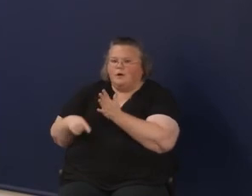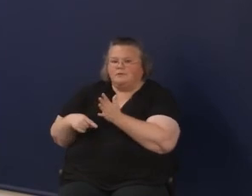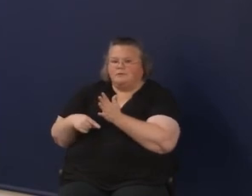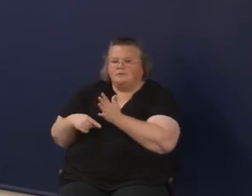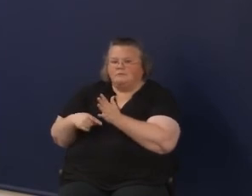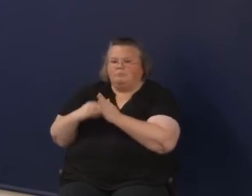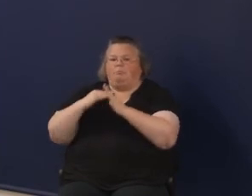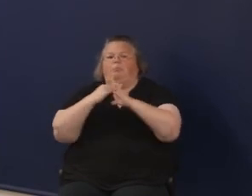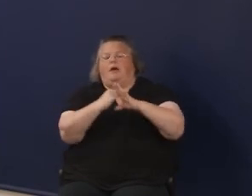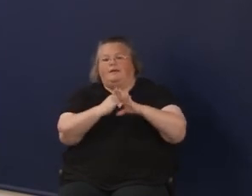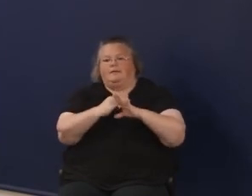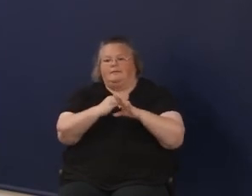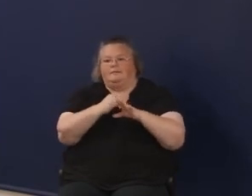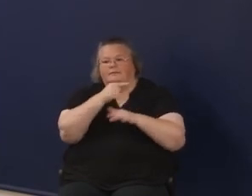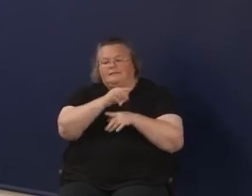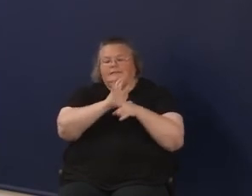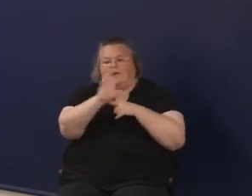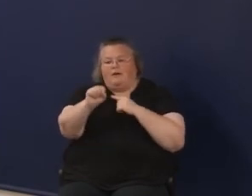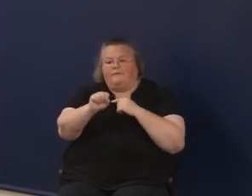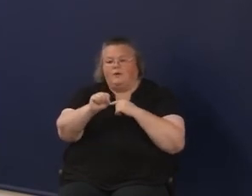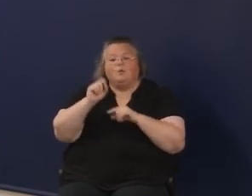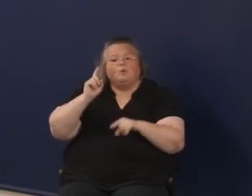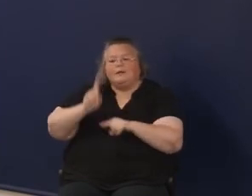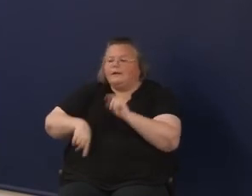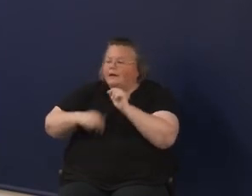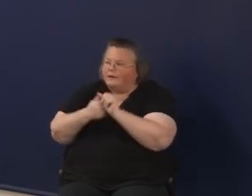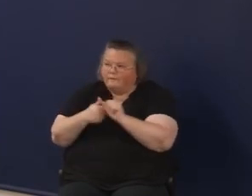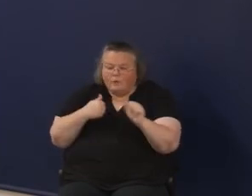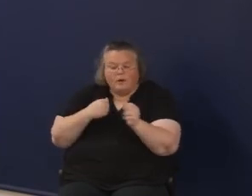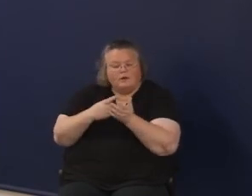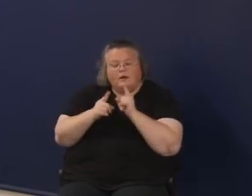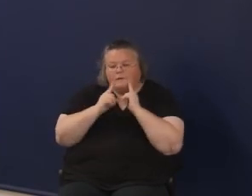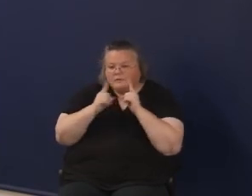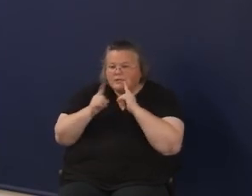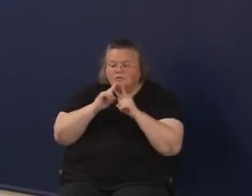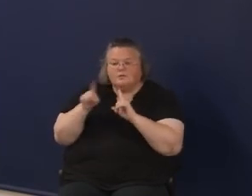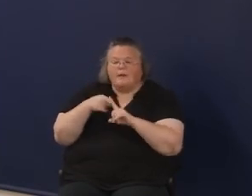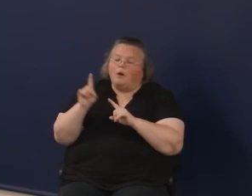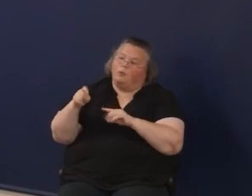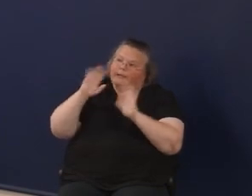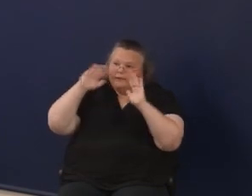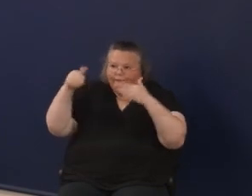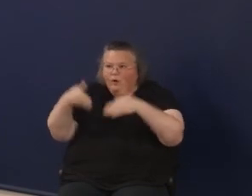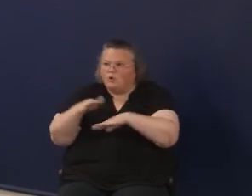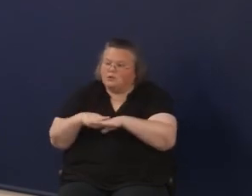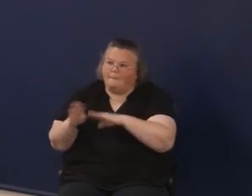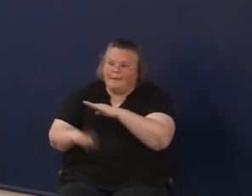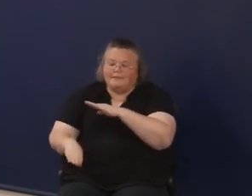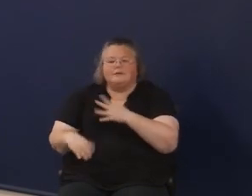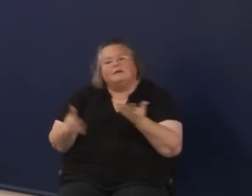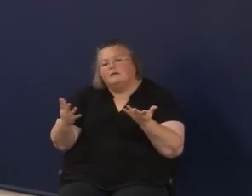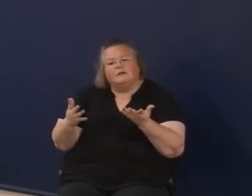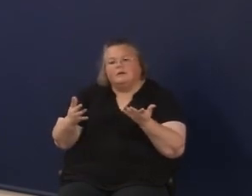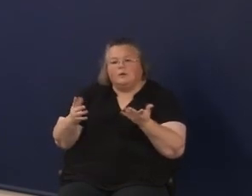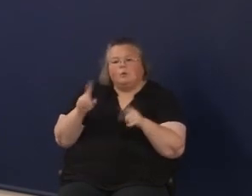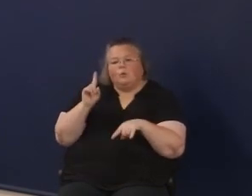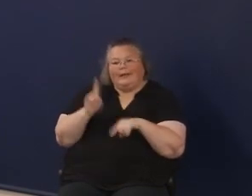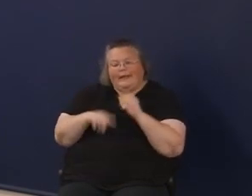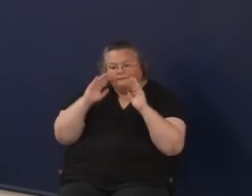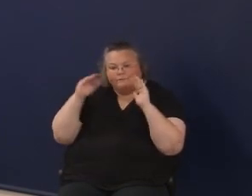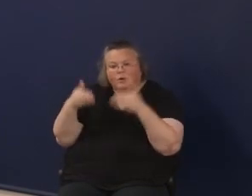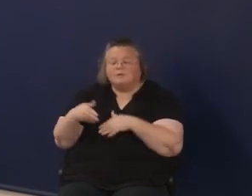We cannot escape conversations around all we need to be focusing on are basic skills for kids.